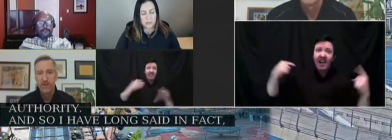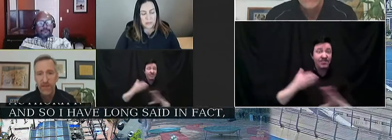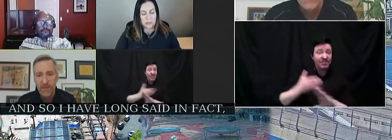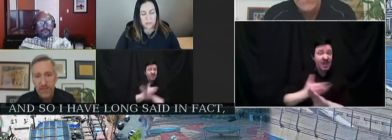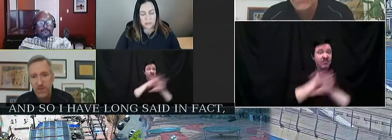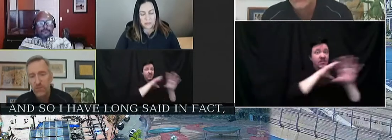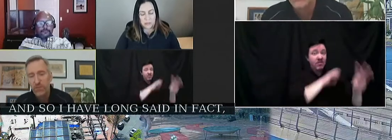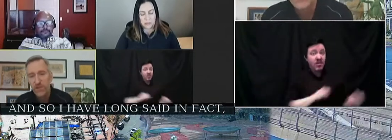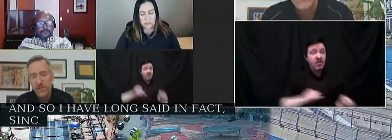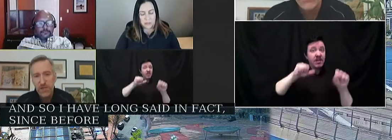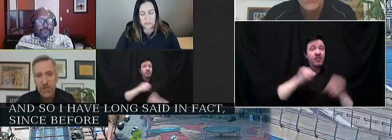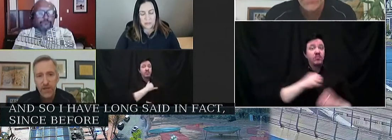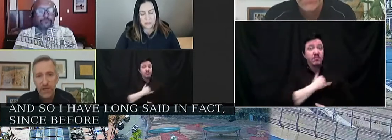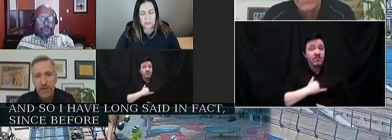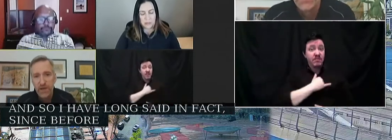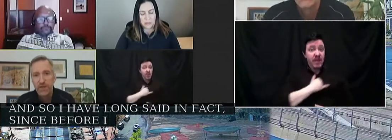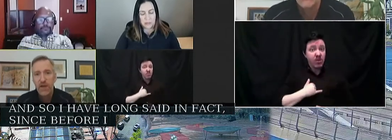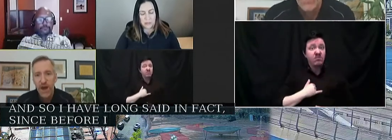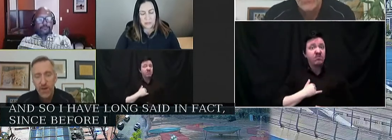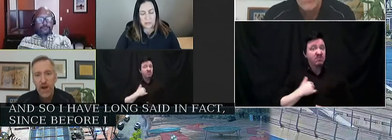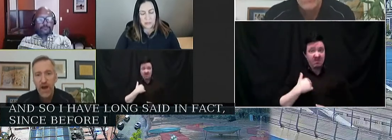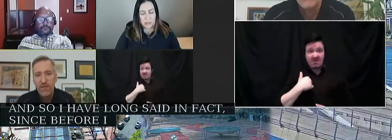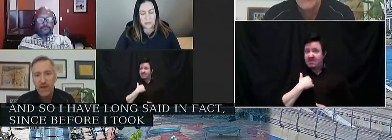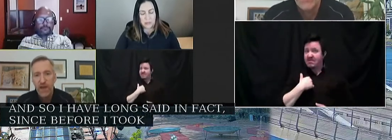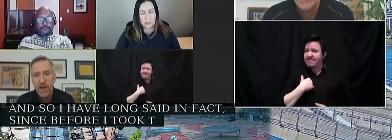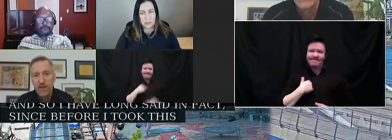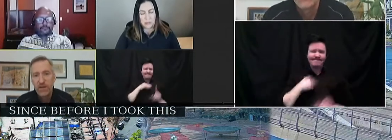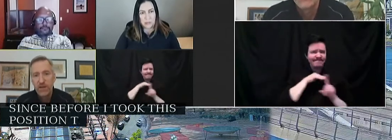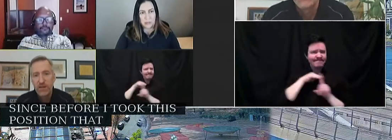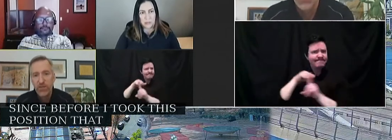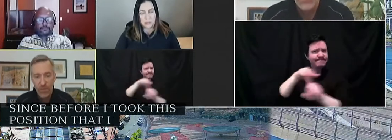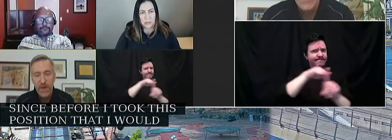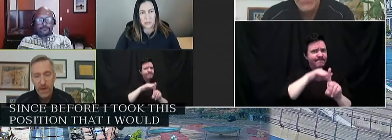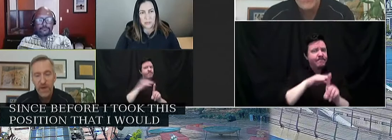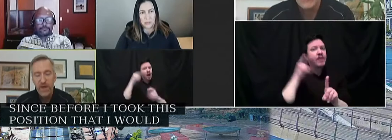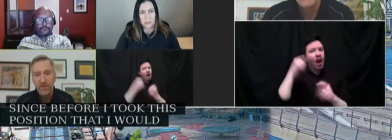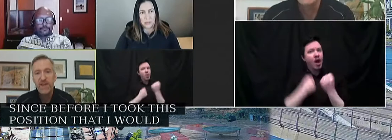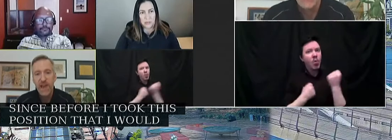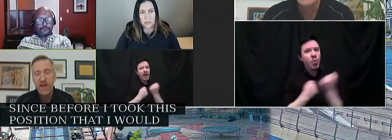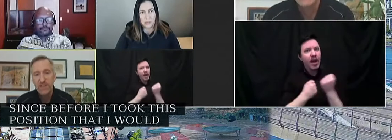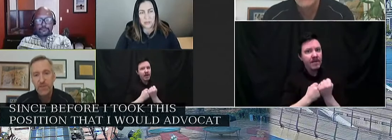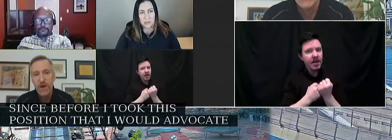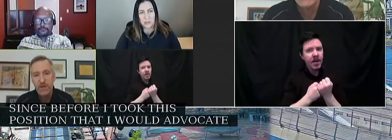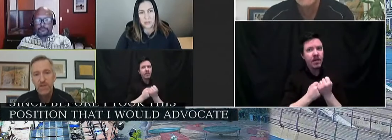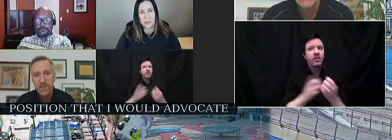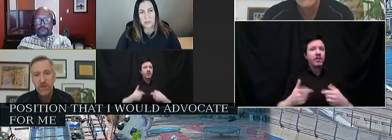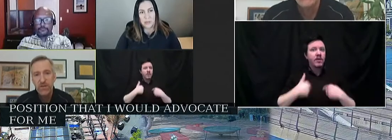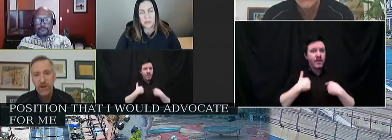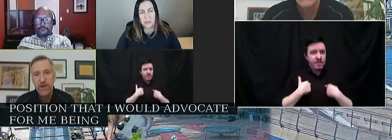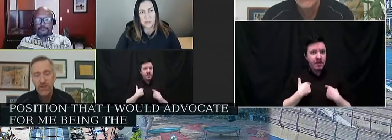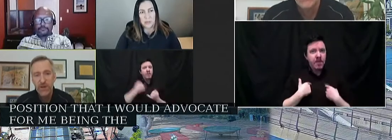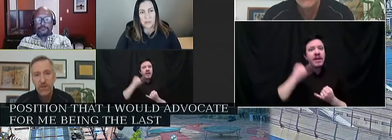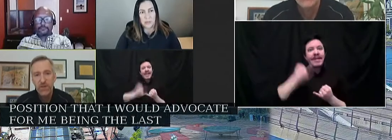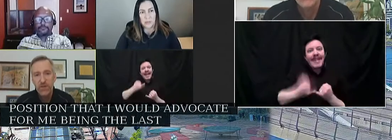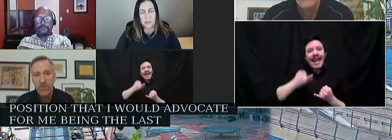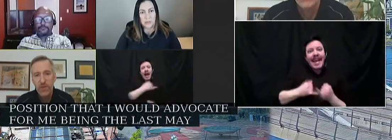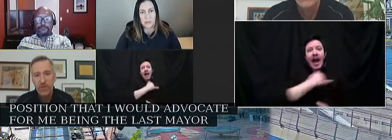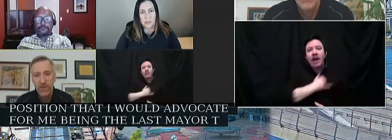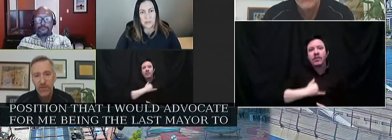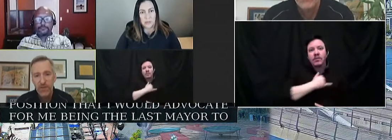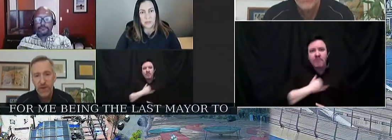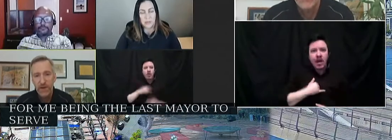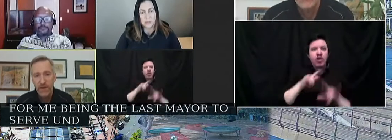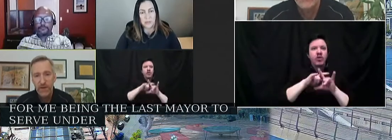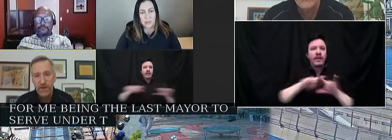this position, that I would advocate for me being the last mayor to serve under the commission